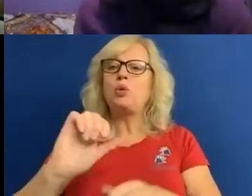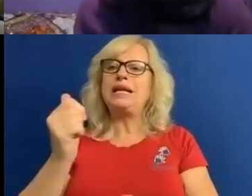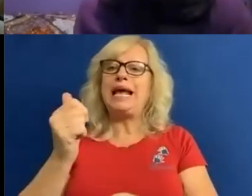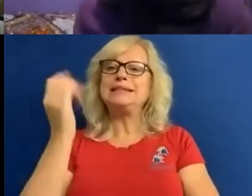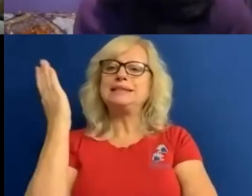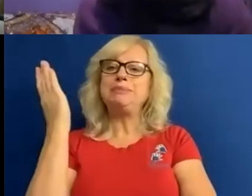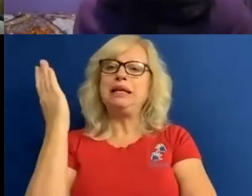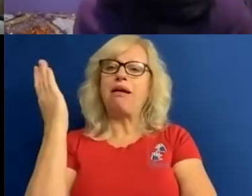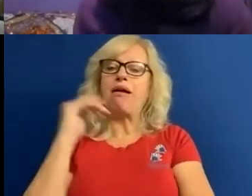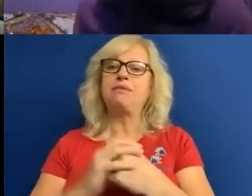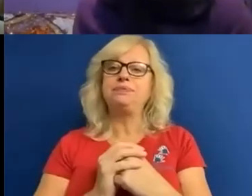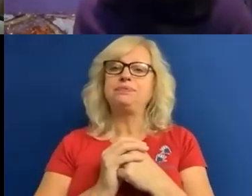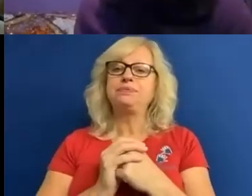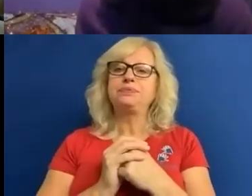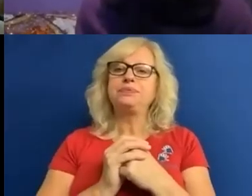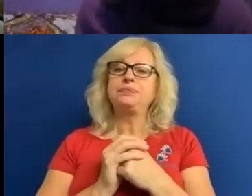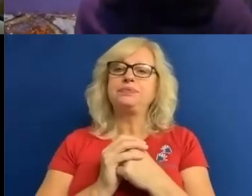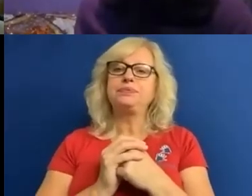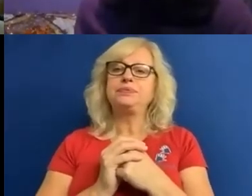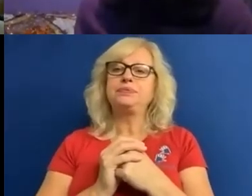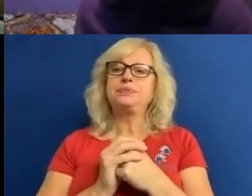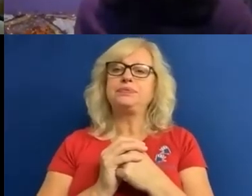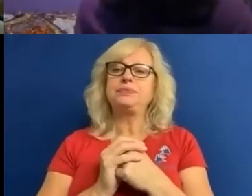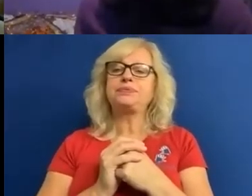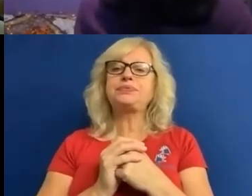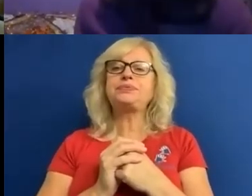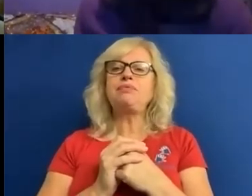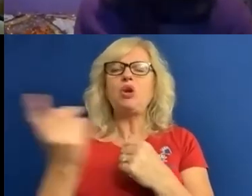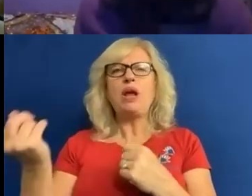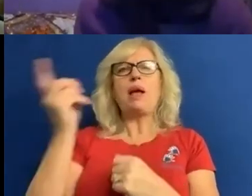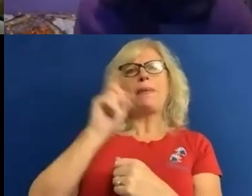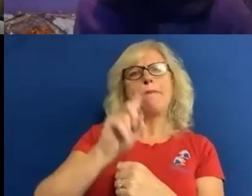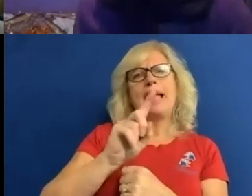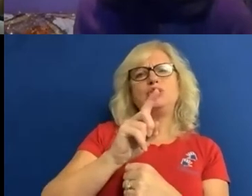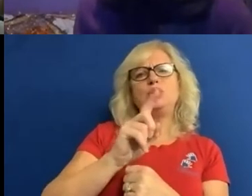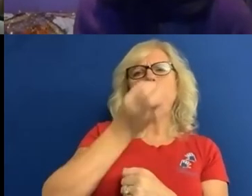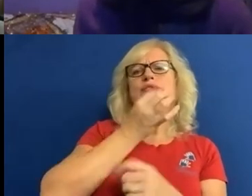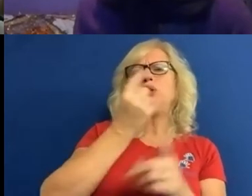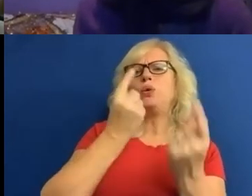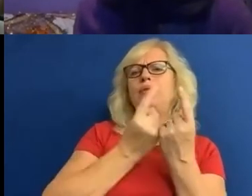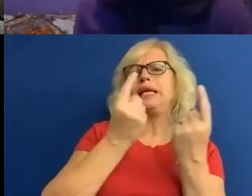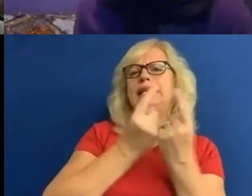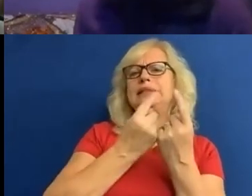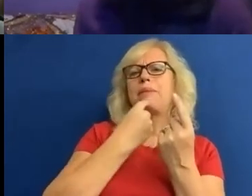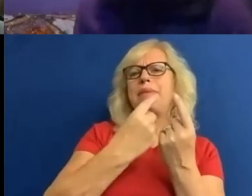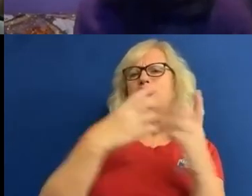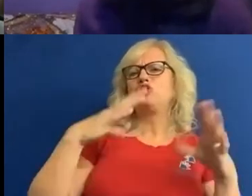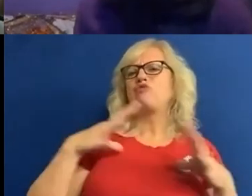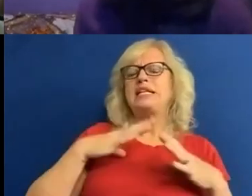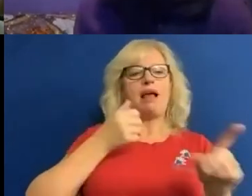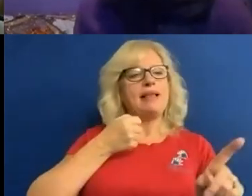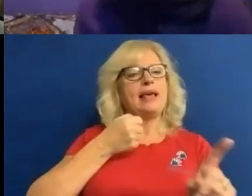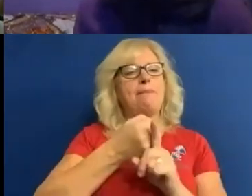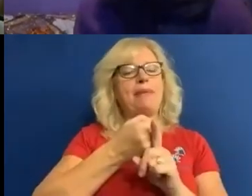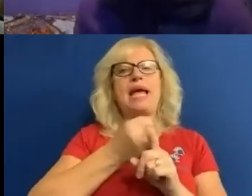and kind of coming back to a number of things that have been mentioned really about. the impact of the pandemic and the